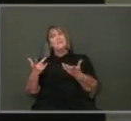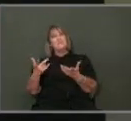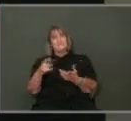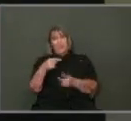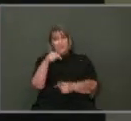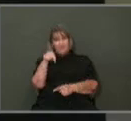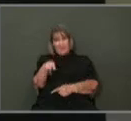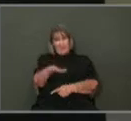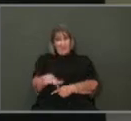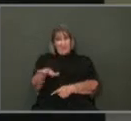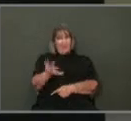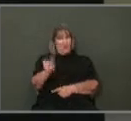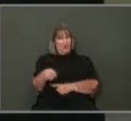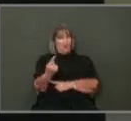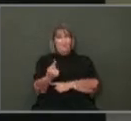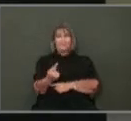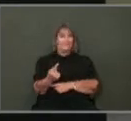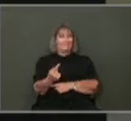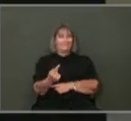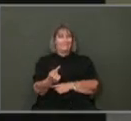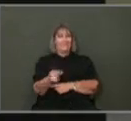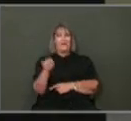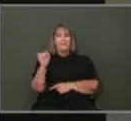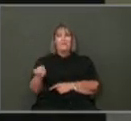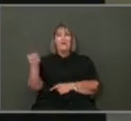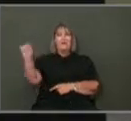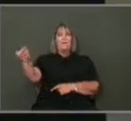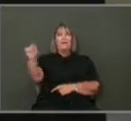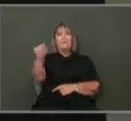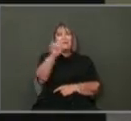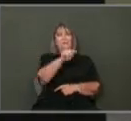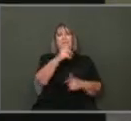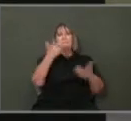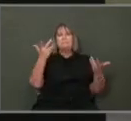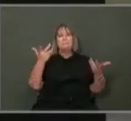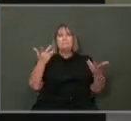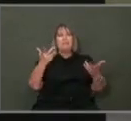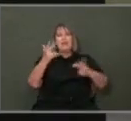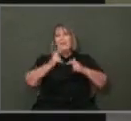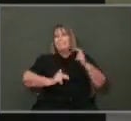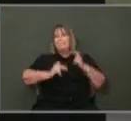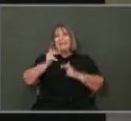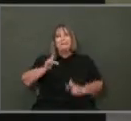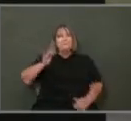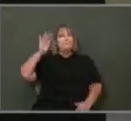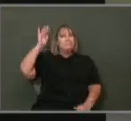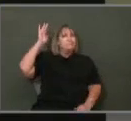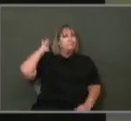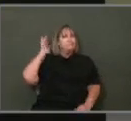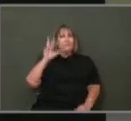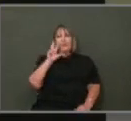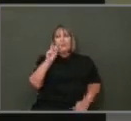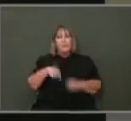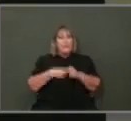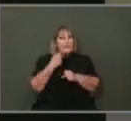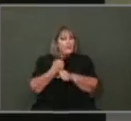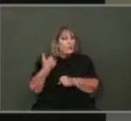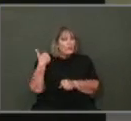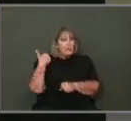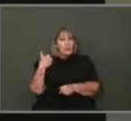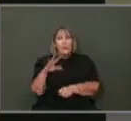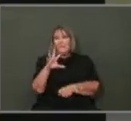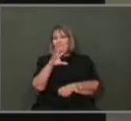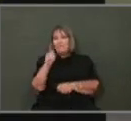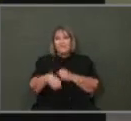city that have either been built 30, 40, 50, 20, 10 years